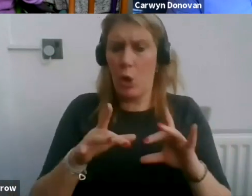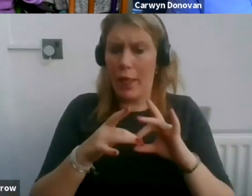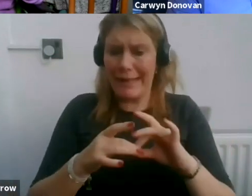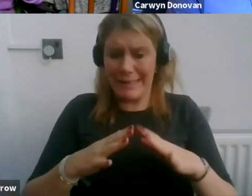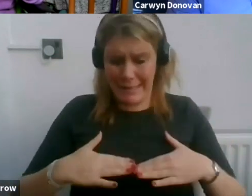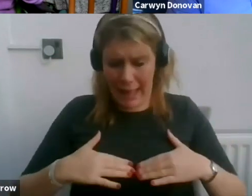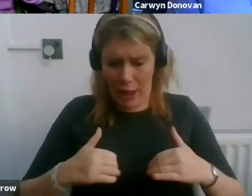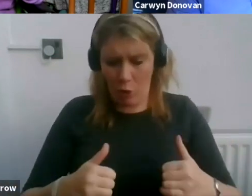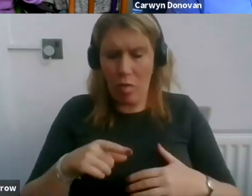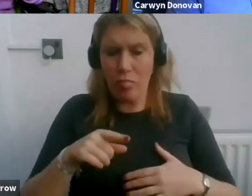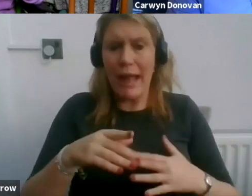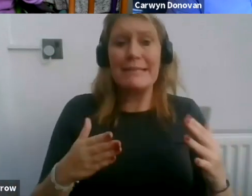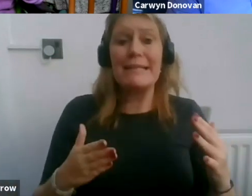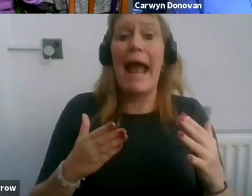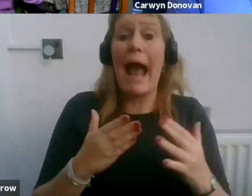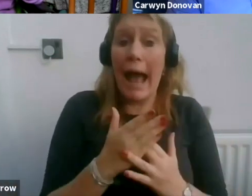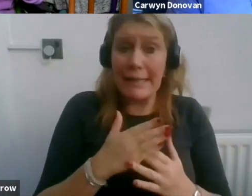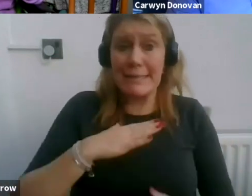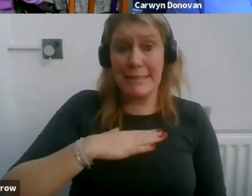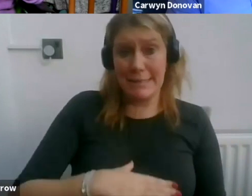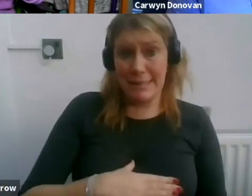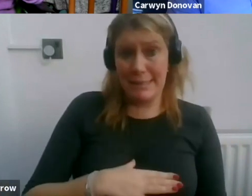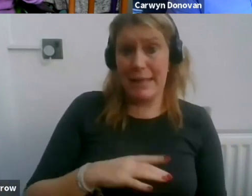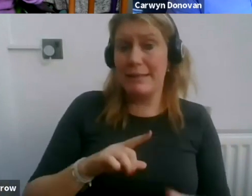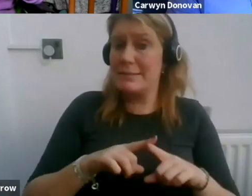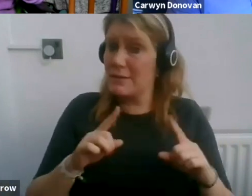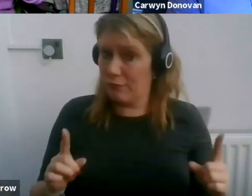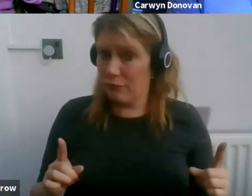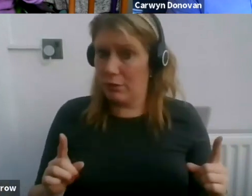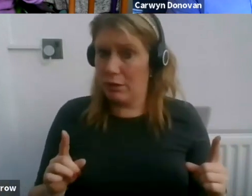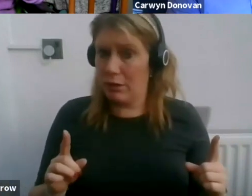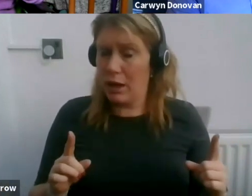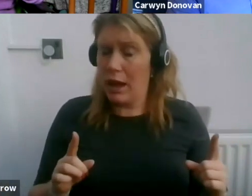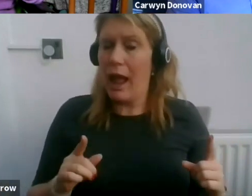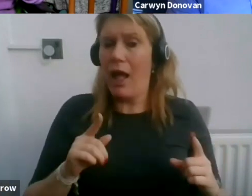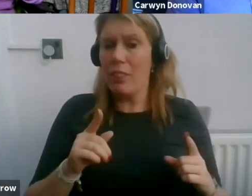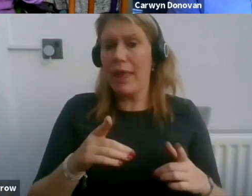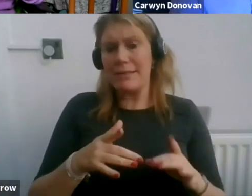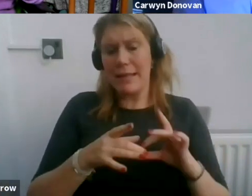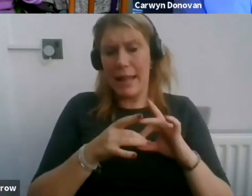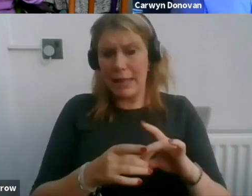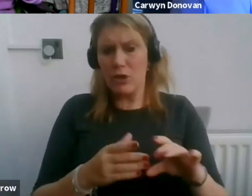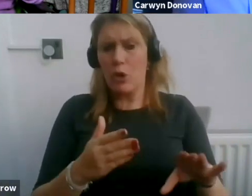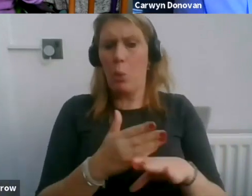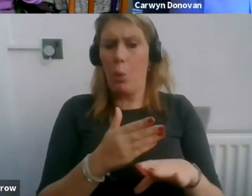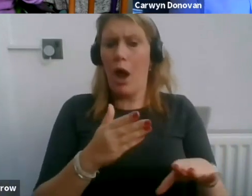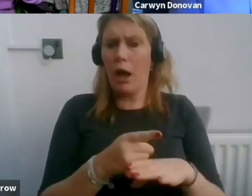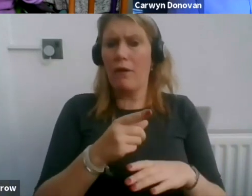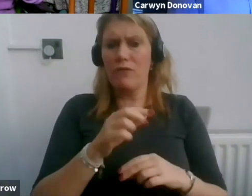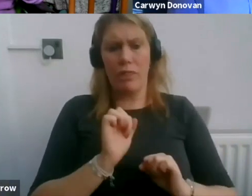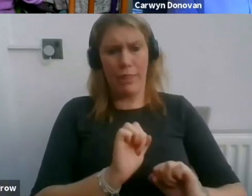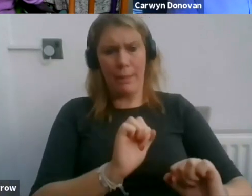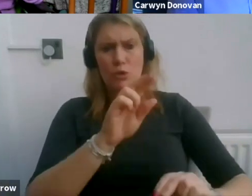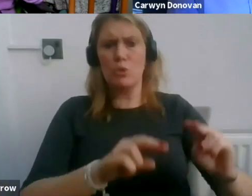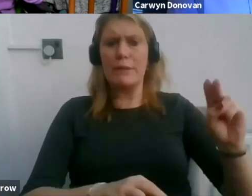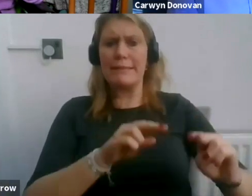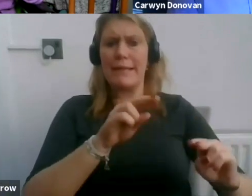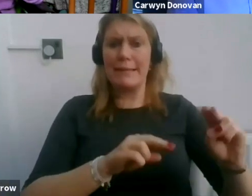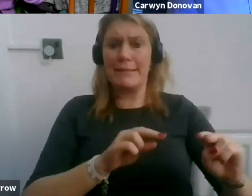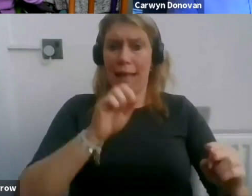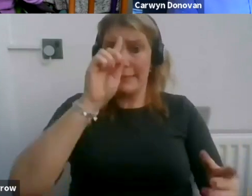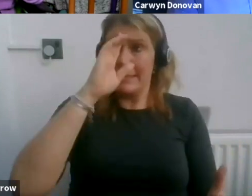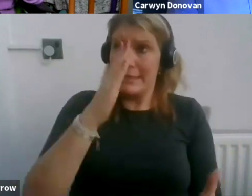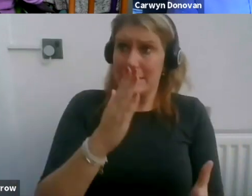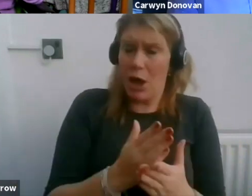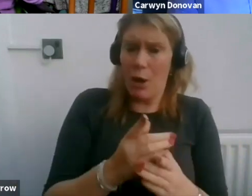It's an access thing and that is down to the worker to assess and to look at solutions to get it with. But it